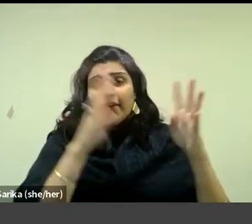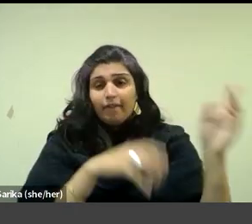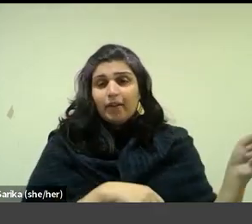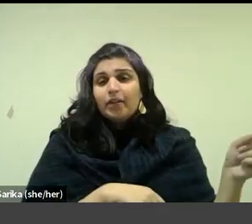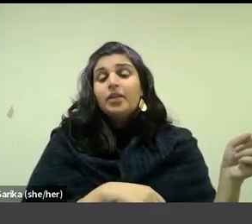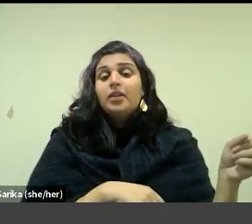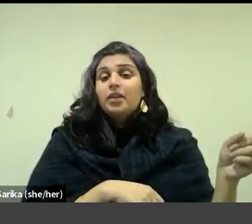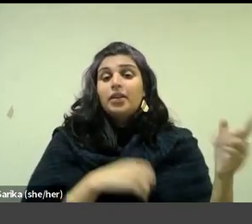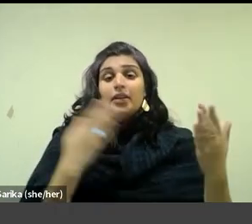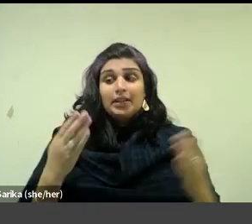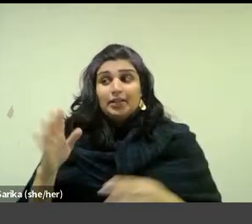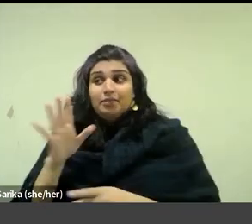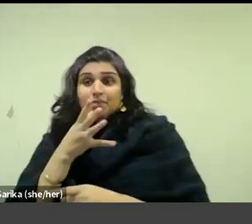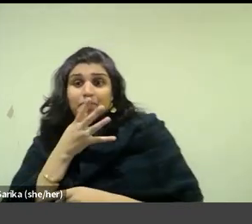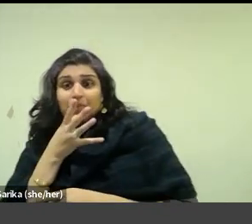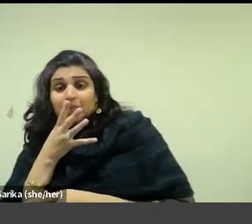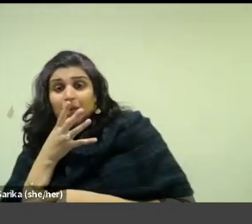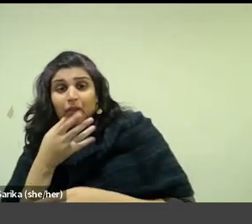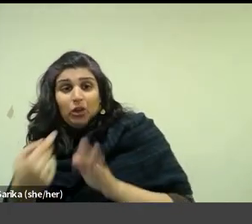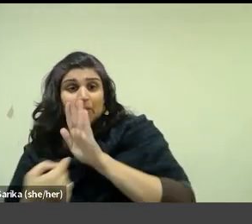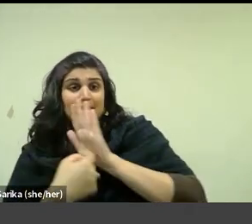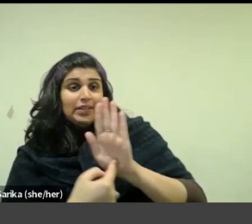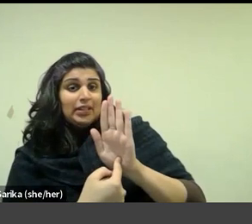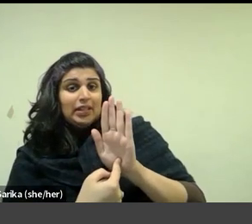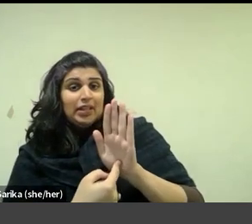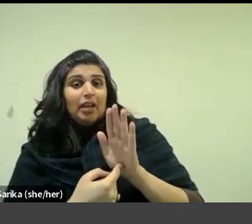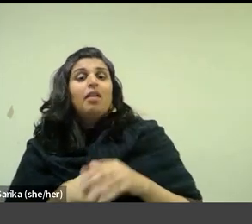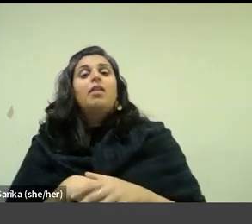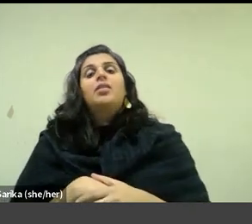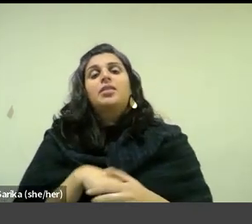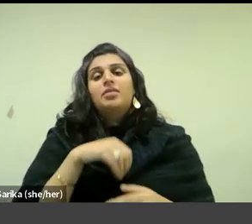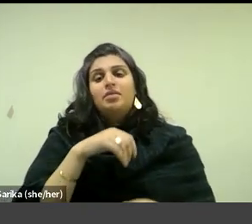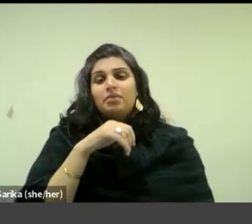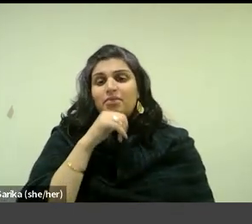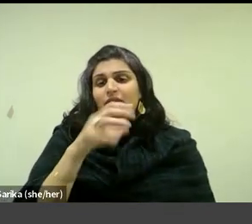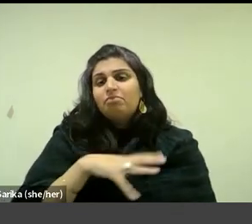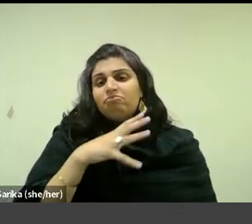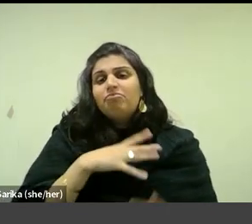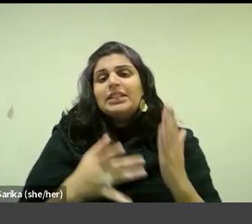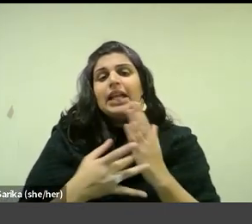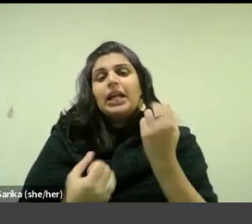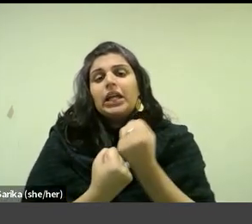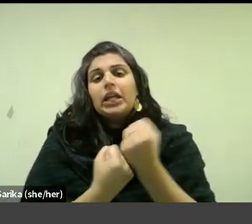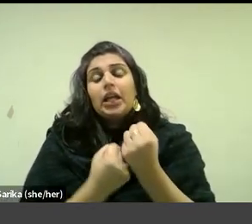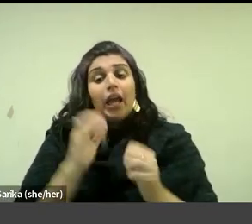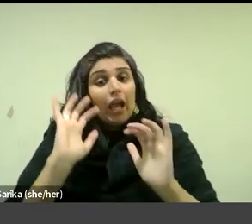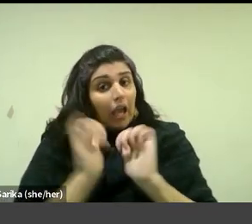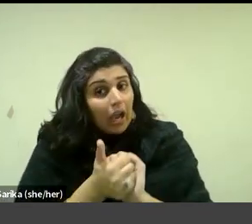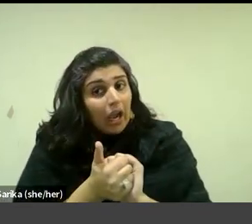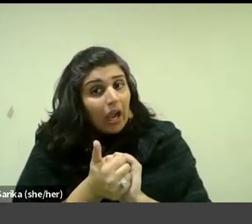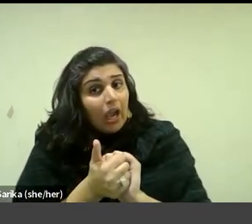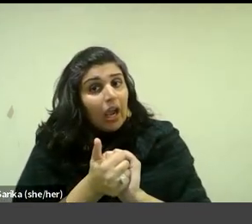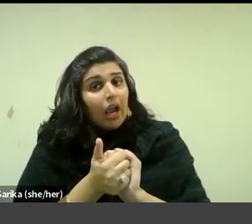Here, Vuillard's mother comes into view as an informal technical assistant by virtue of her capacity for